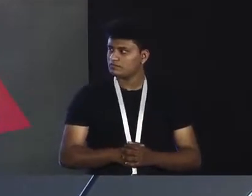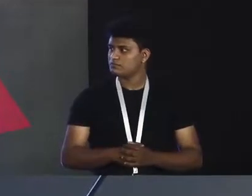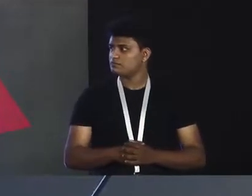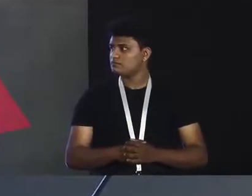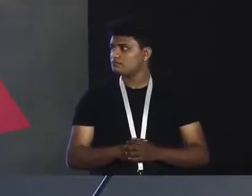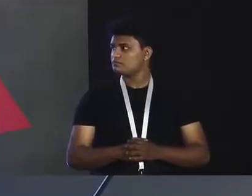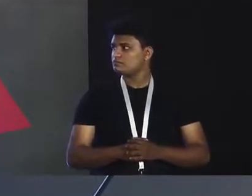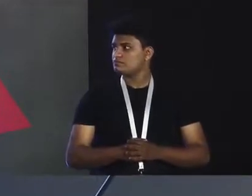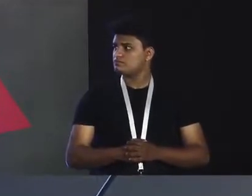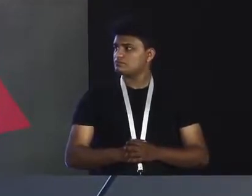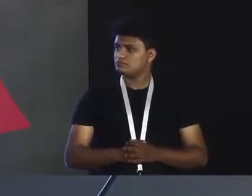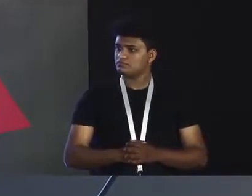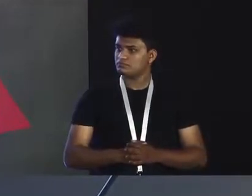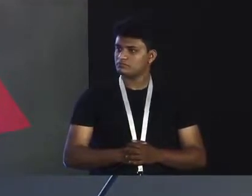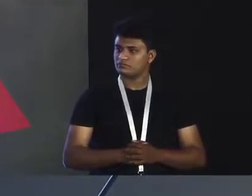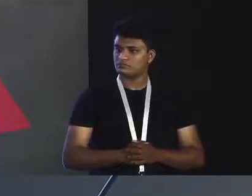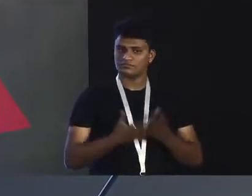This is the sound of you.